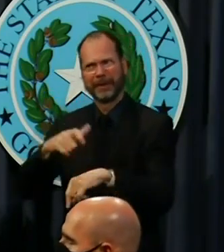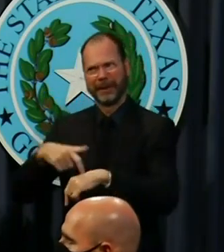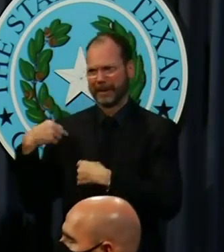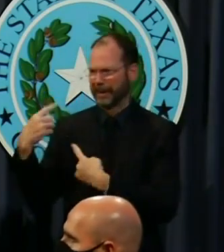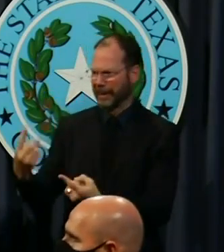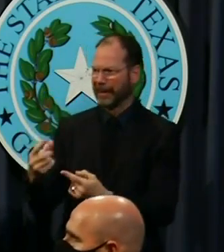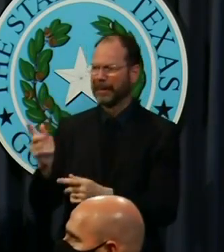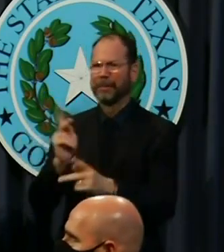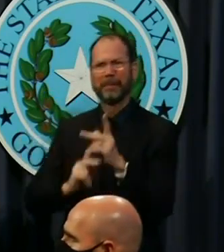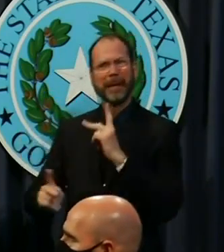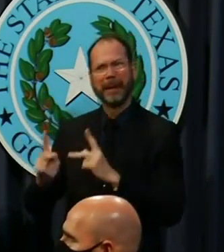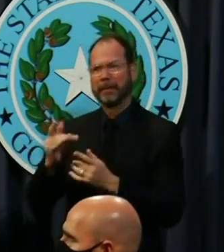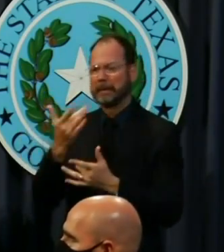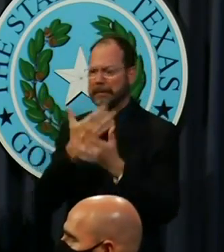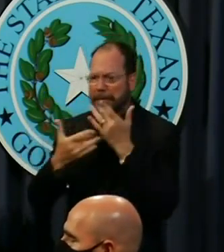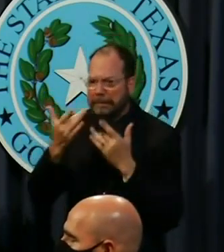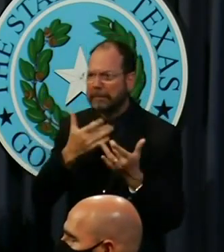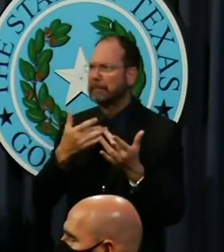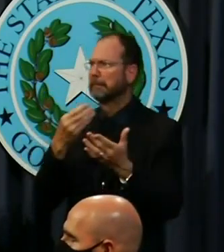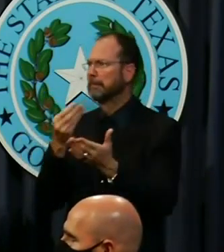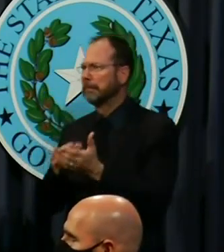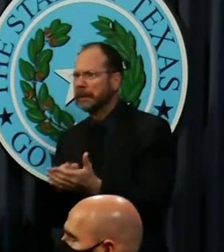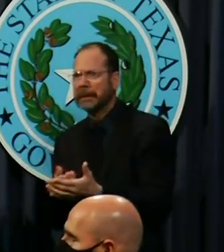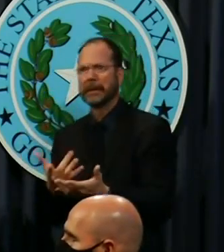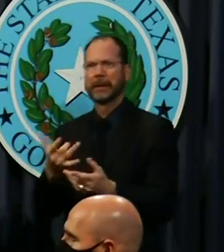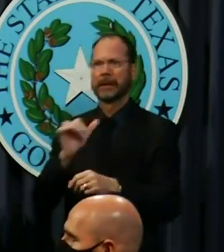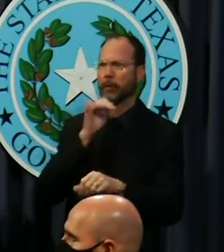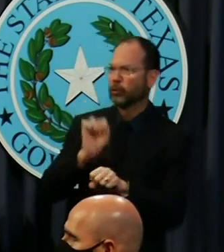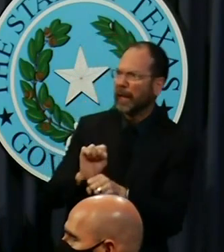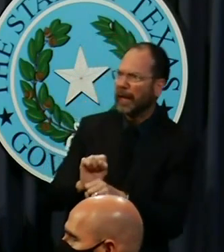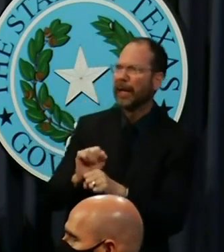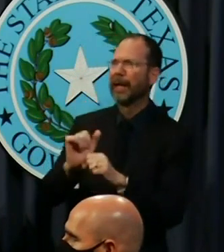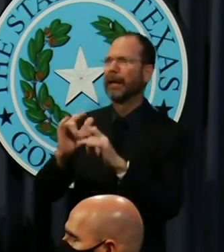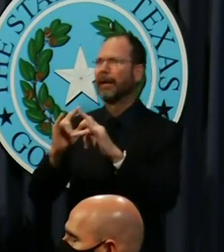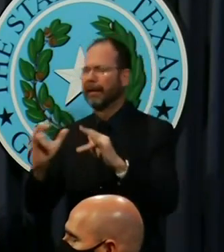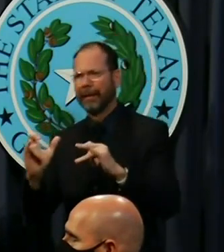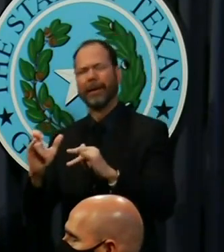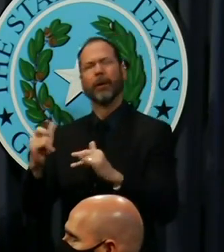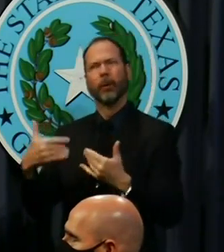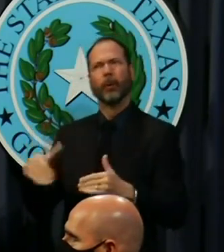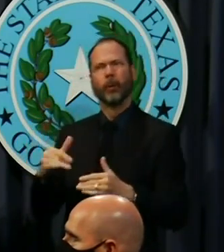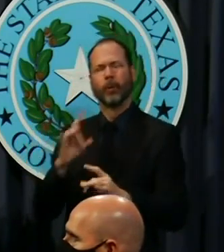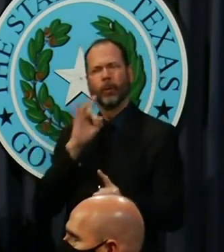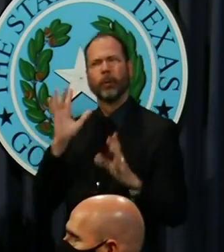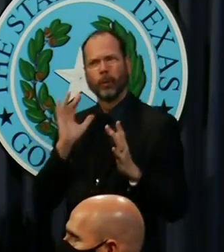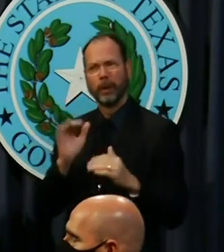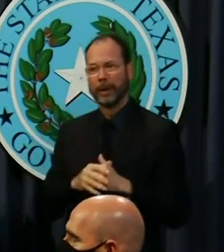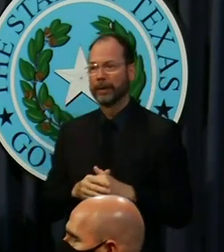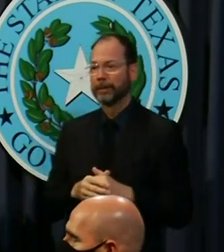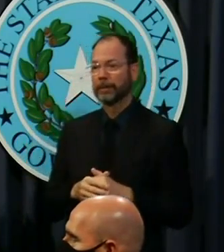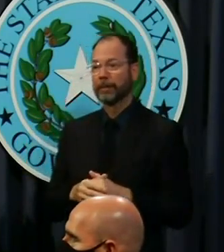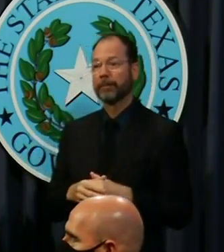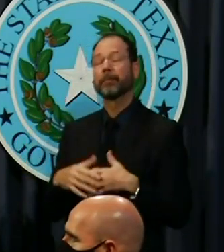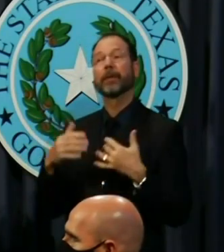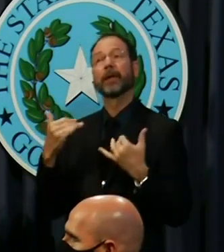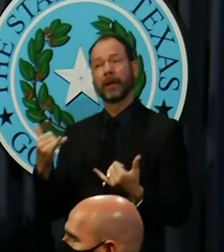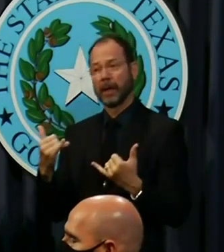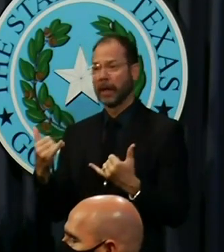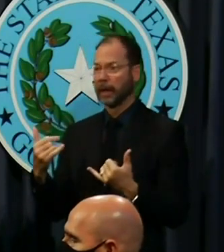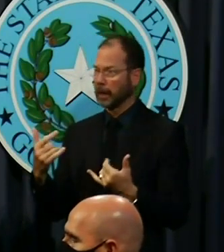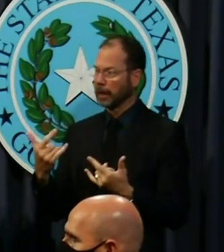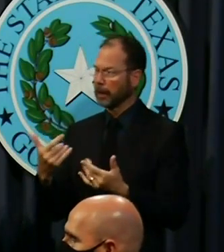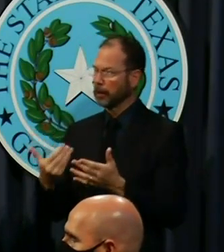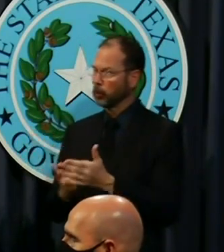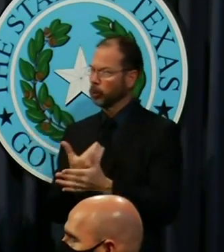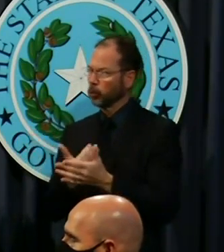and unprecedented financial challenges. But, now with the medical advancements that we